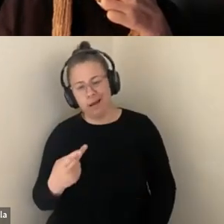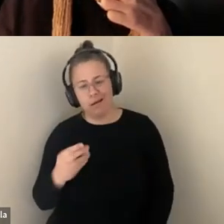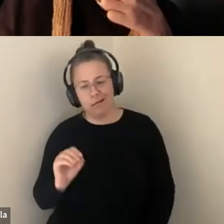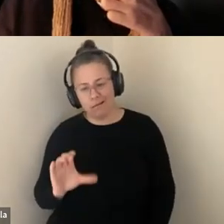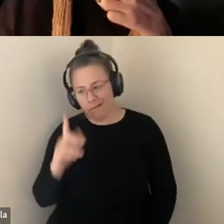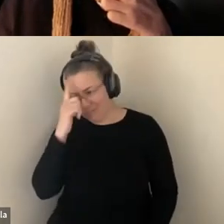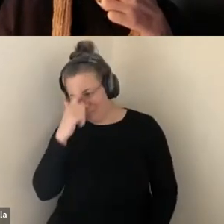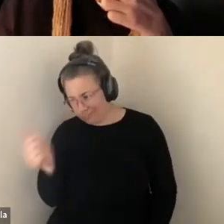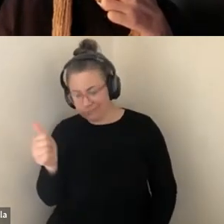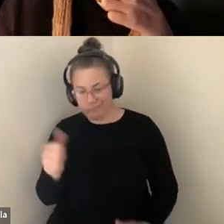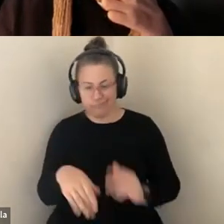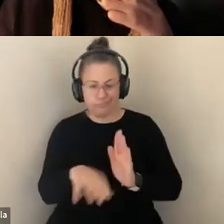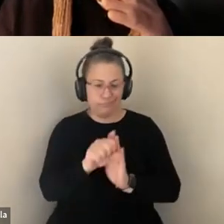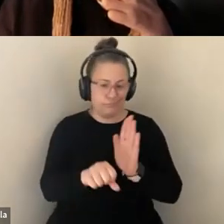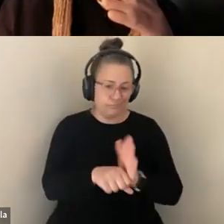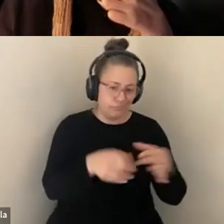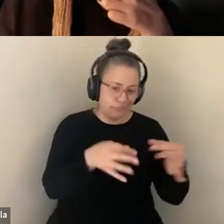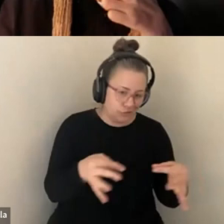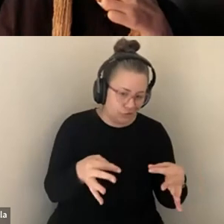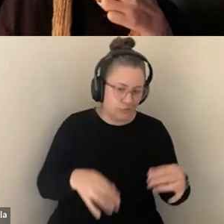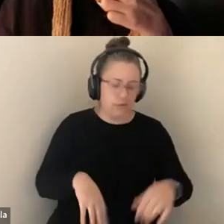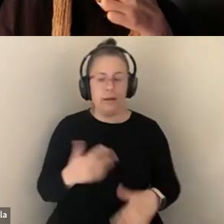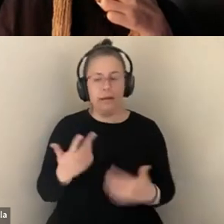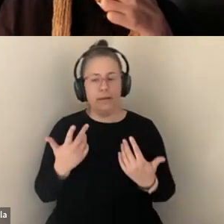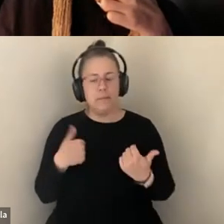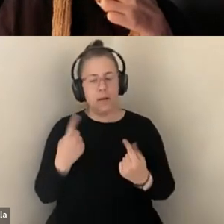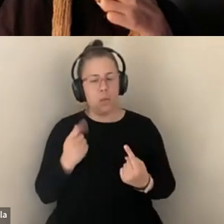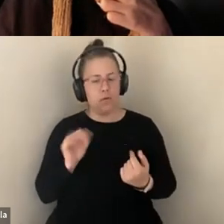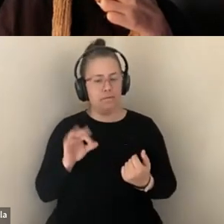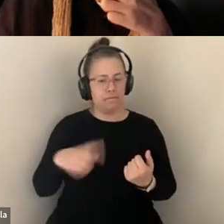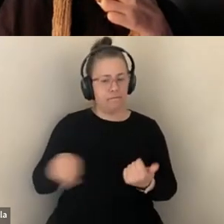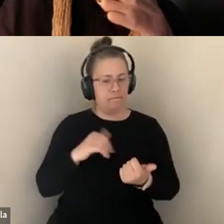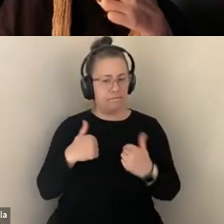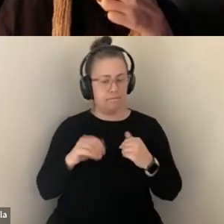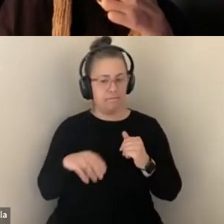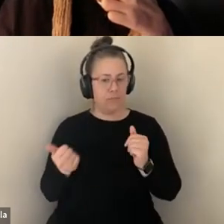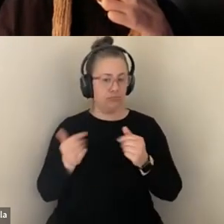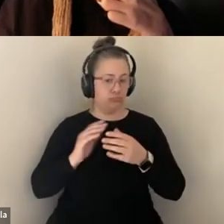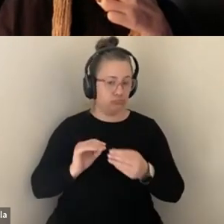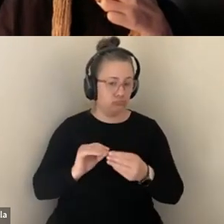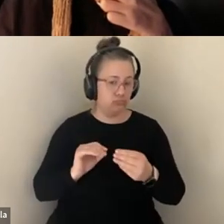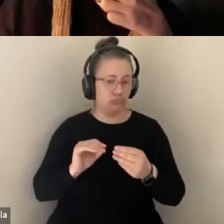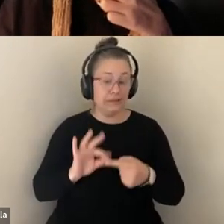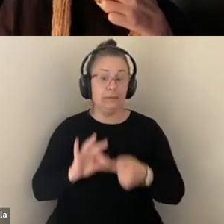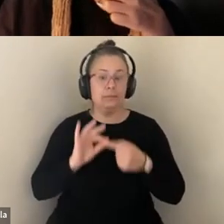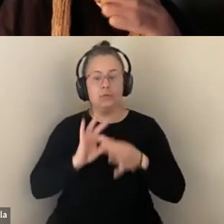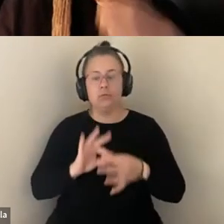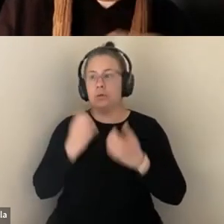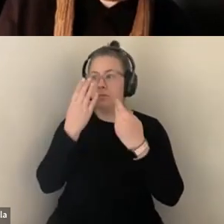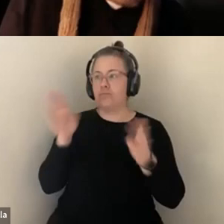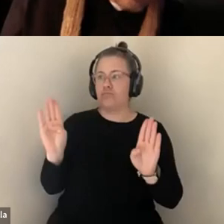IF YOU HAVE ANY THOUGHTS ON ESPECIALLY THINKING THE BROADER SENSE OF ETHICS IN RELATION TO REGULATION.